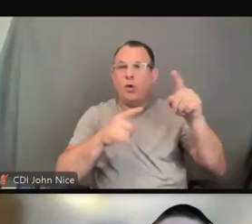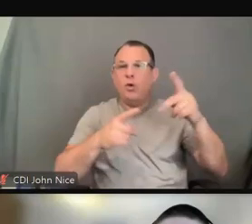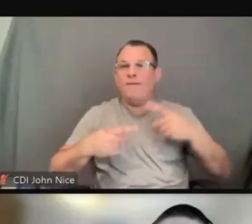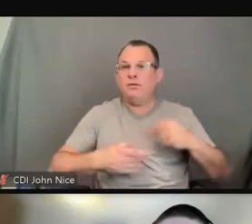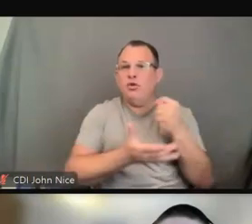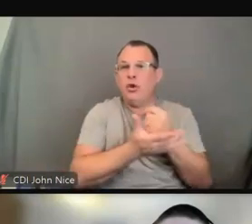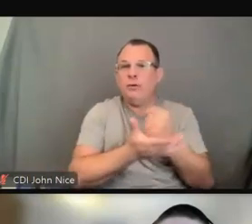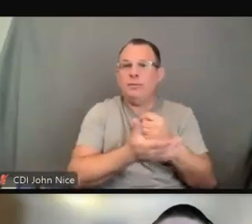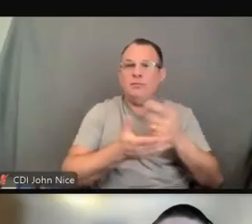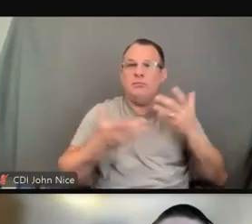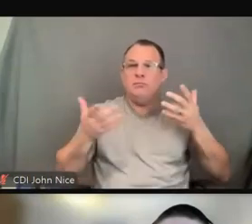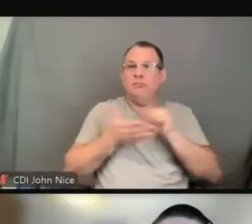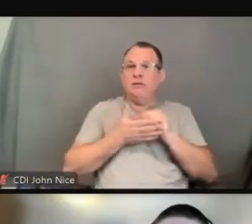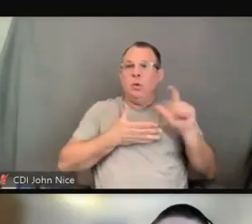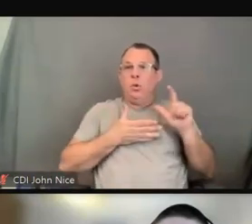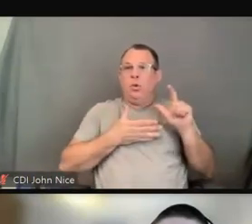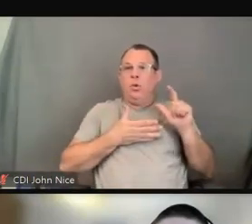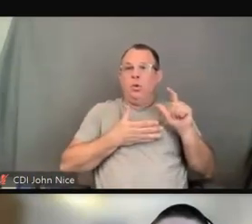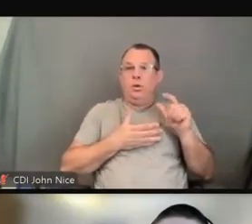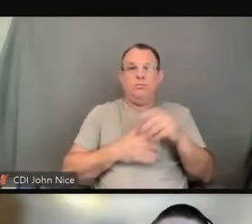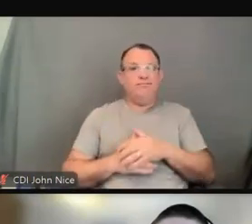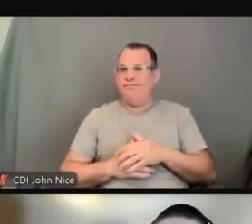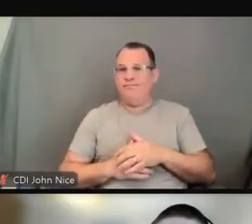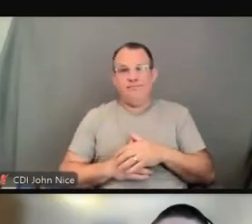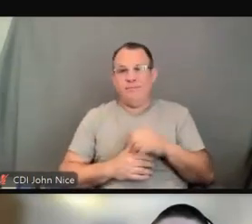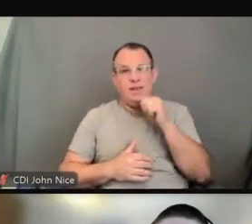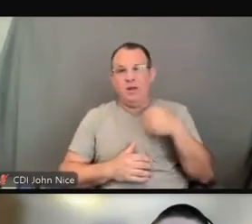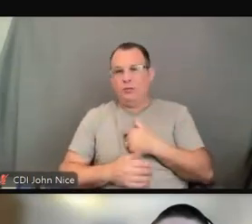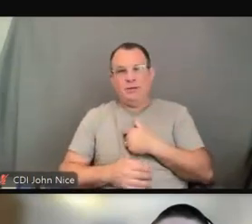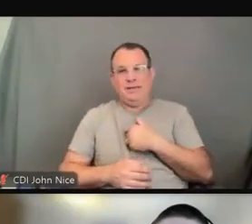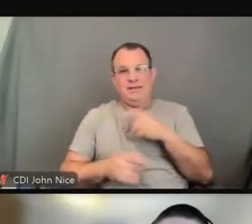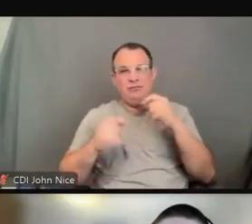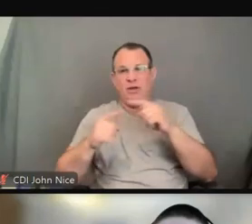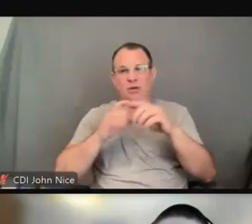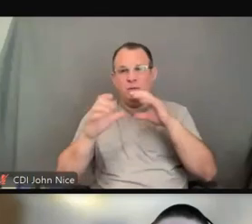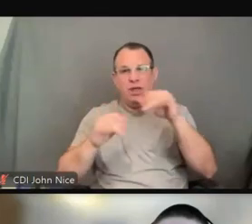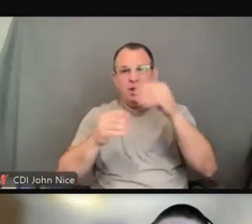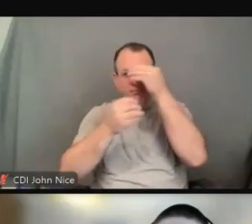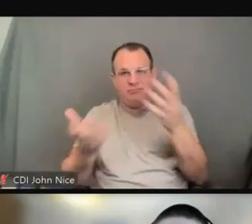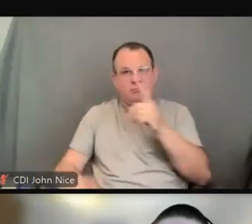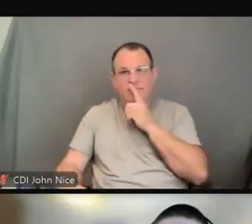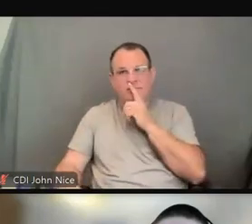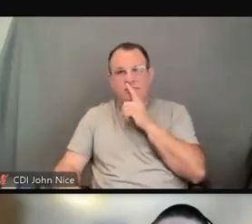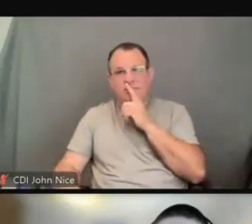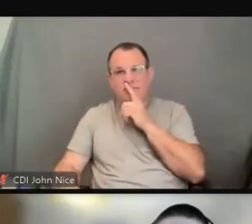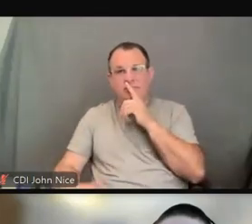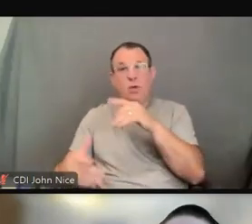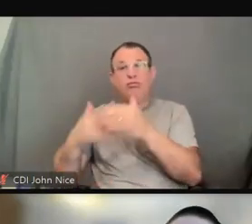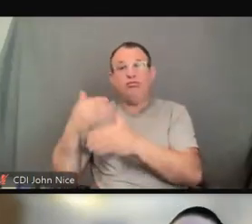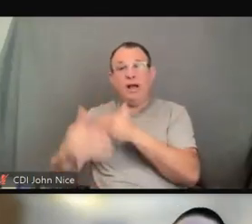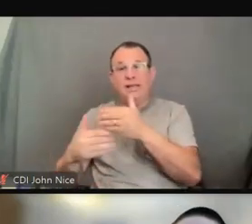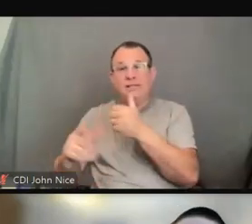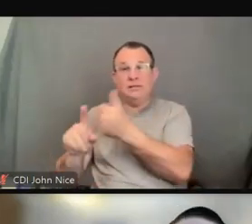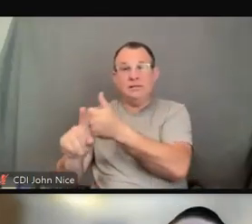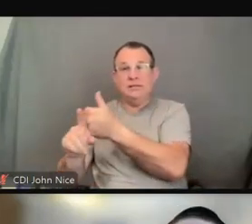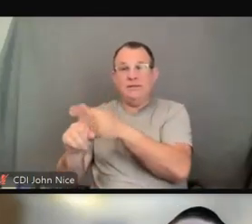So that is not what we were saying. It is an ongoing assessment process. So every single